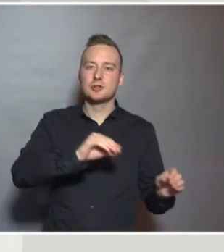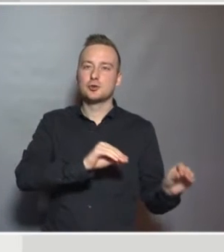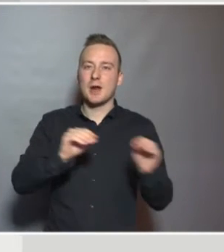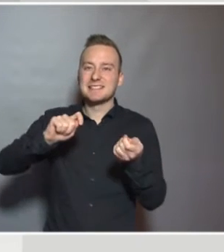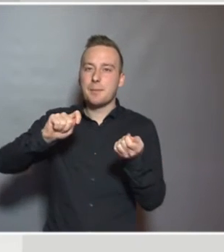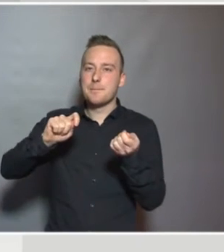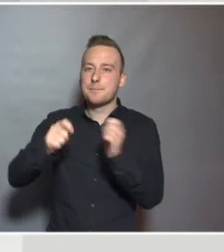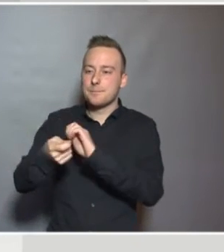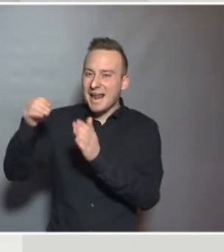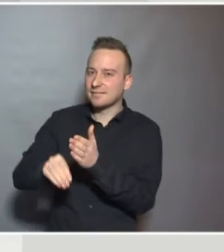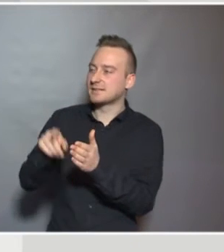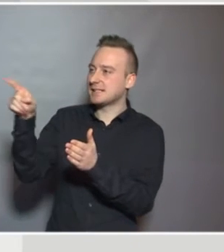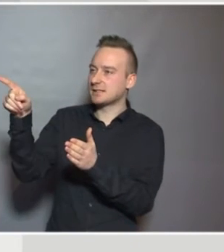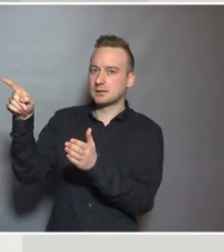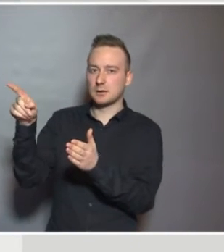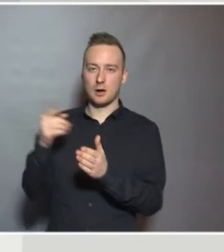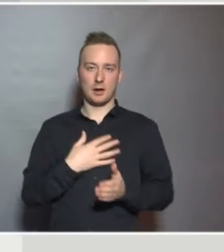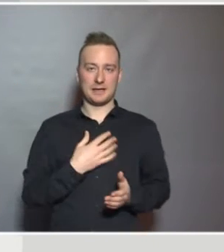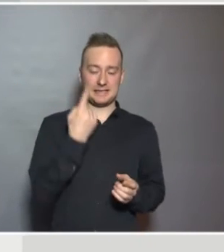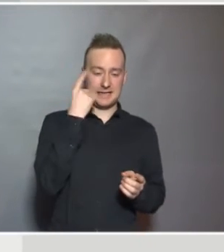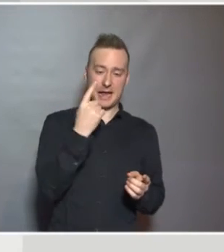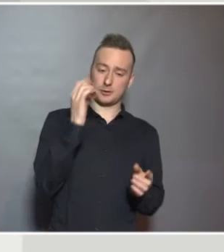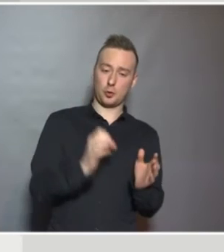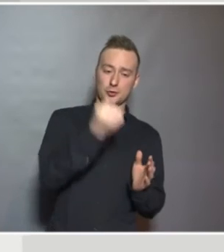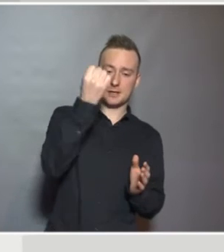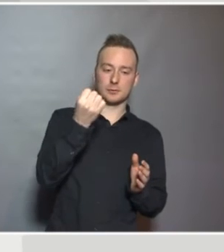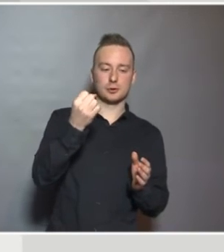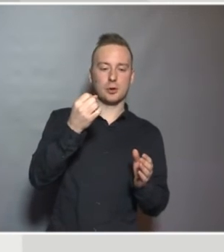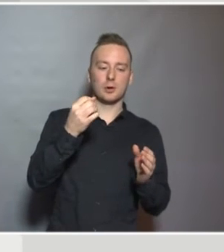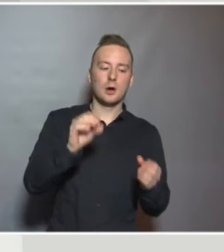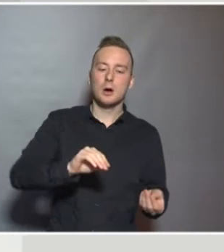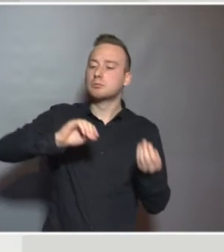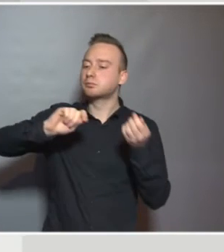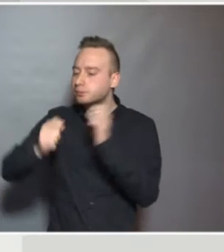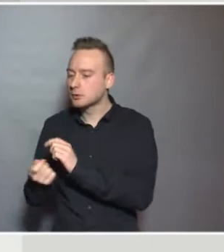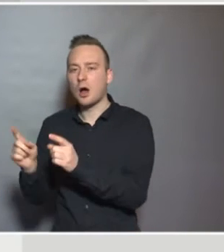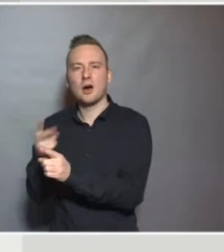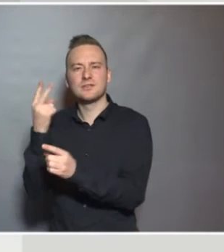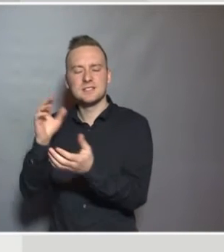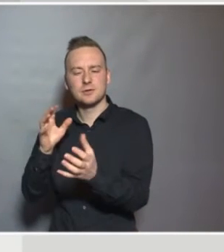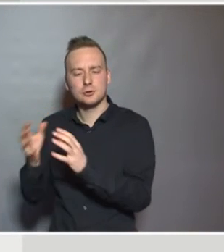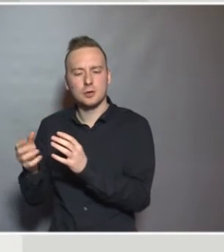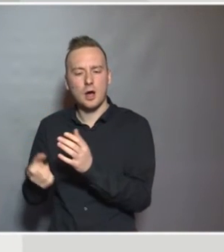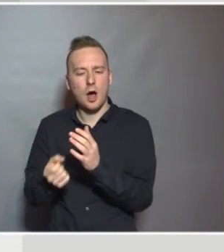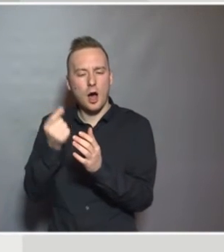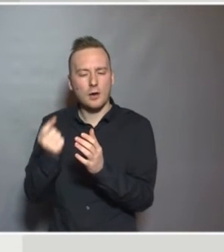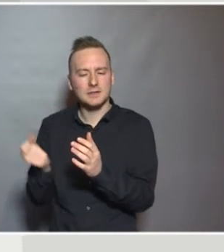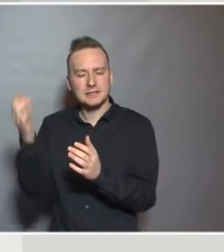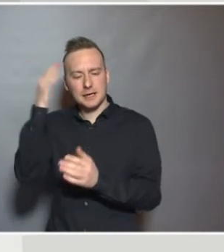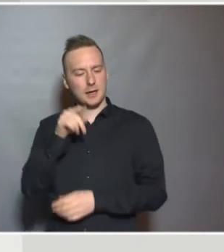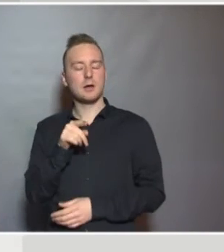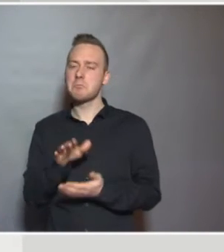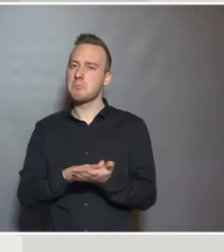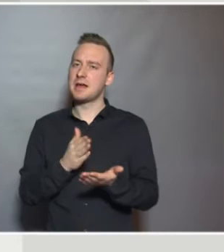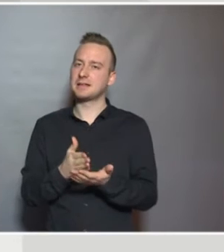taking an idea from one concept to another situation. Sometimes we think we've got it right, but